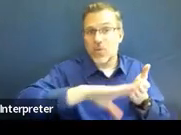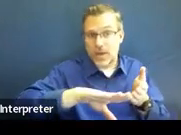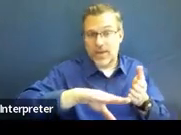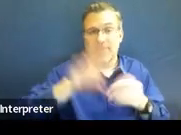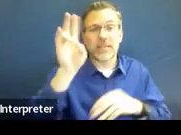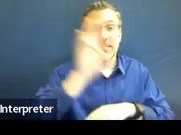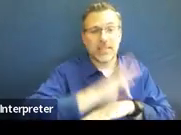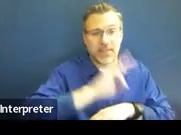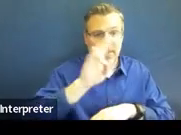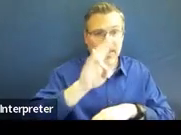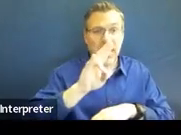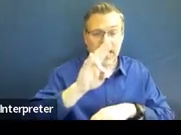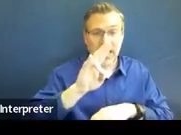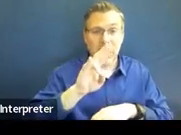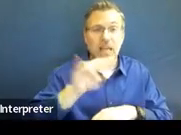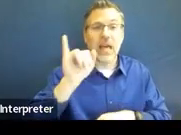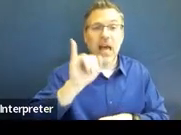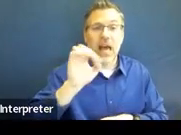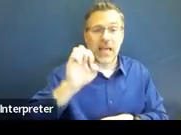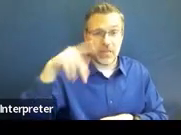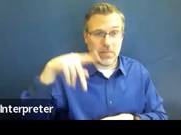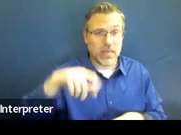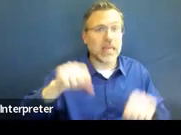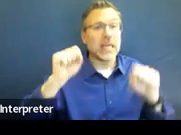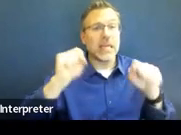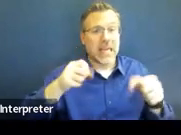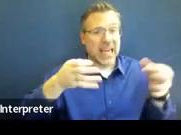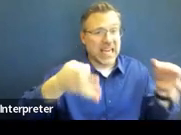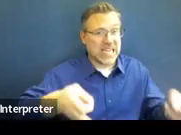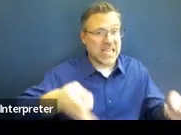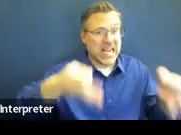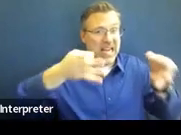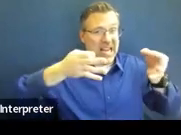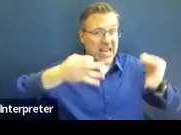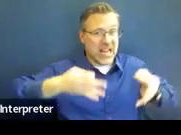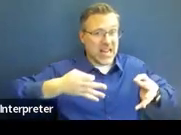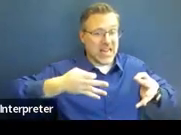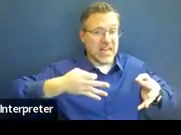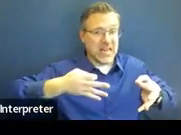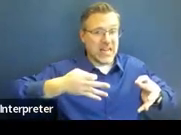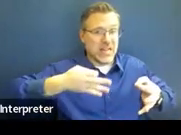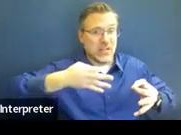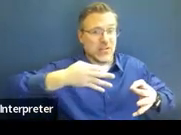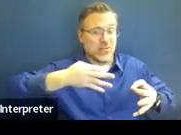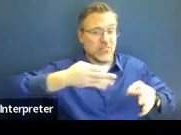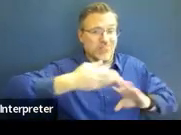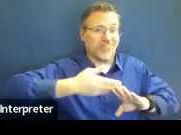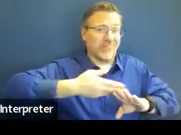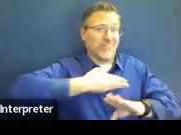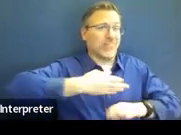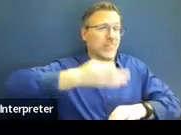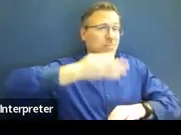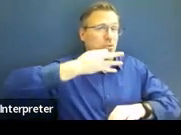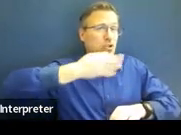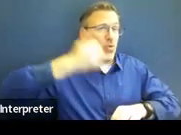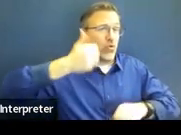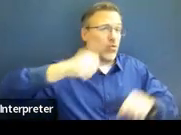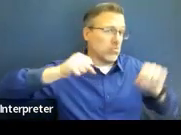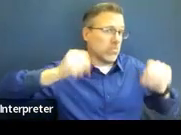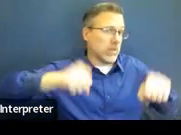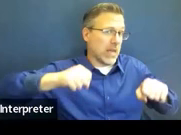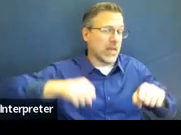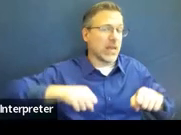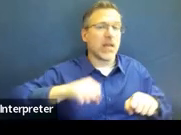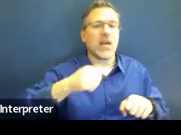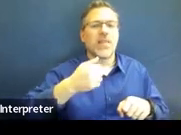And that IEP can be implemented sooner than that seven days. You can use that optional seven-day waiver form that can be